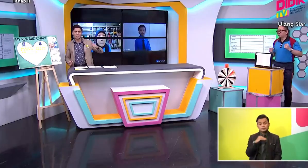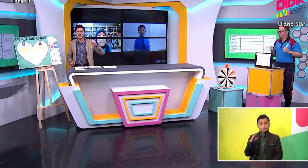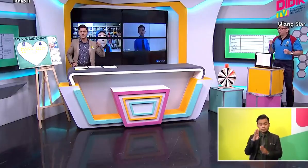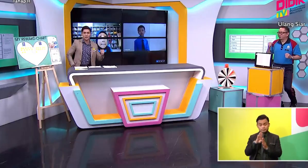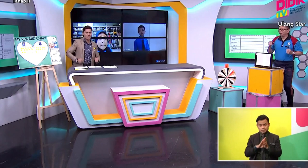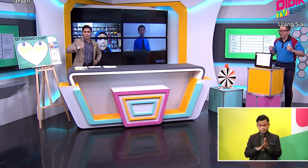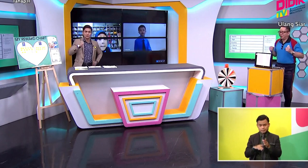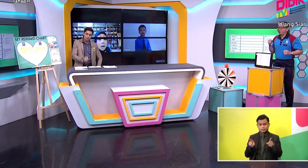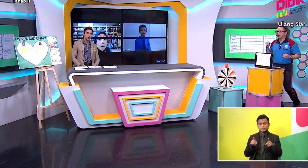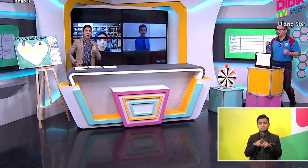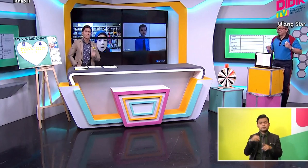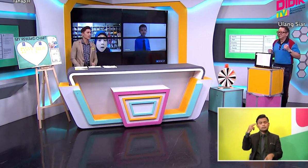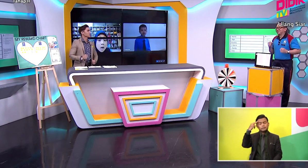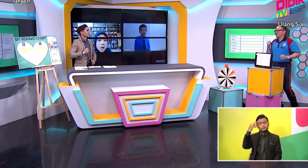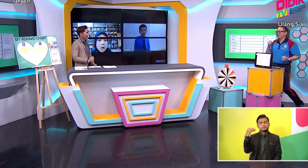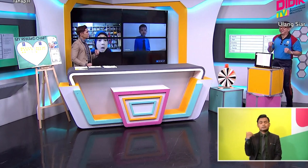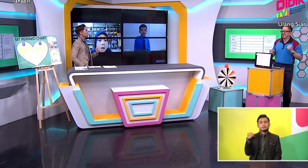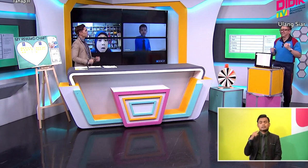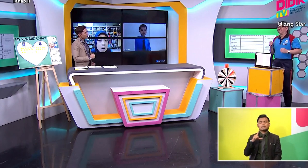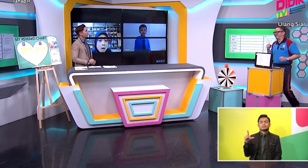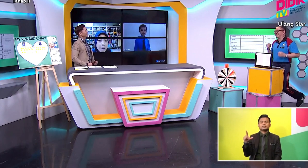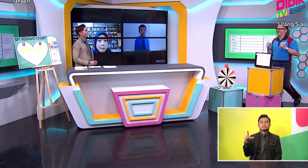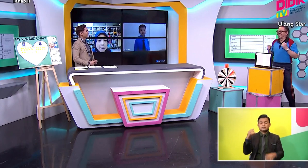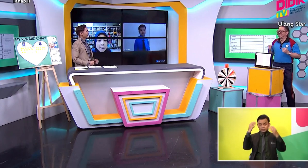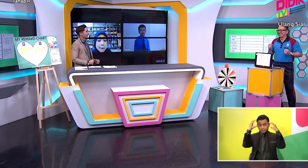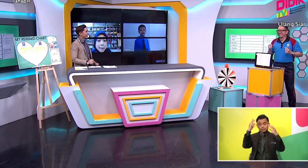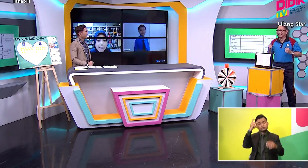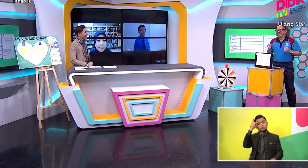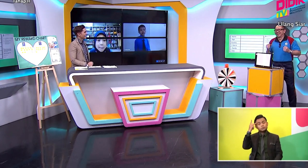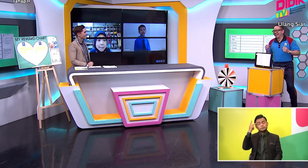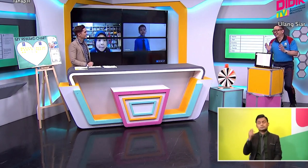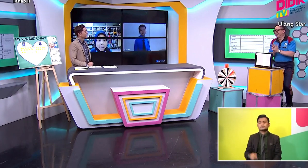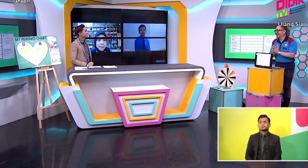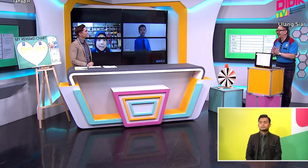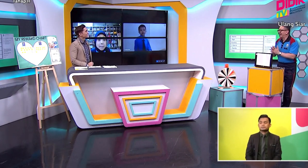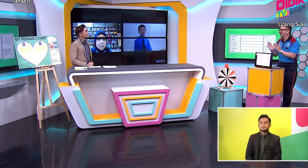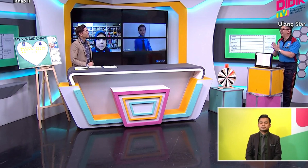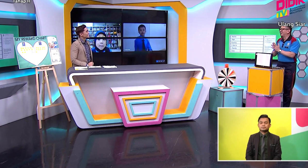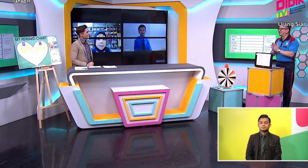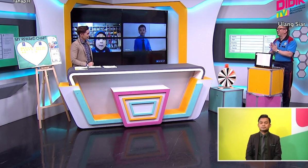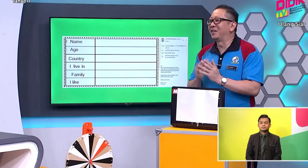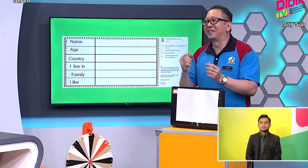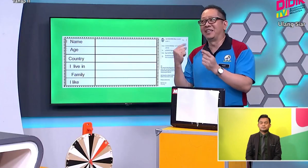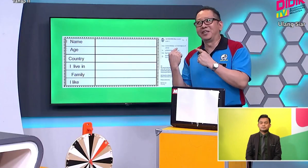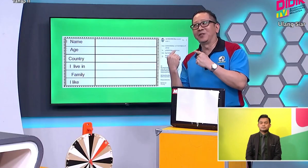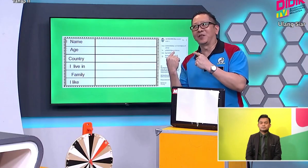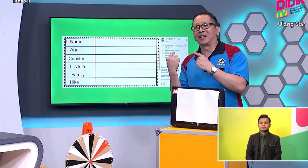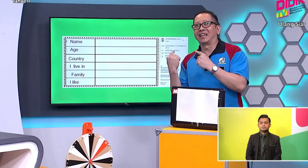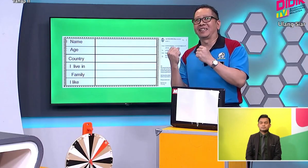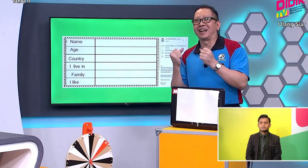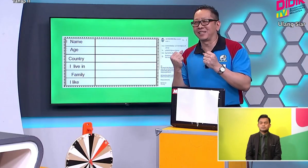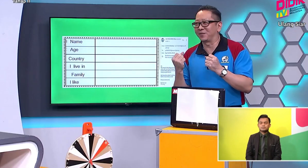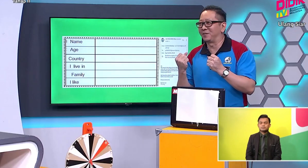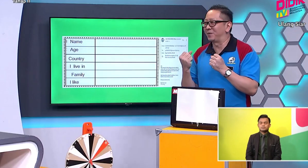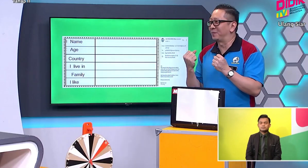Teacher Ko is still having so much energy running. Yeah. Anies, shall we continue with